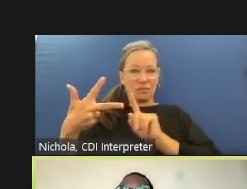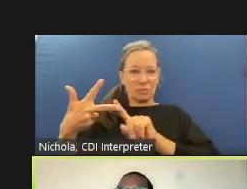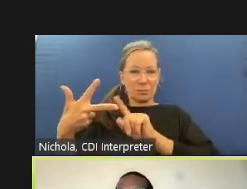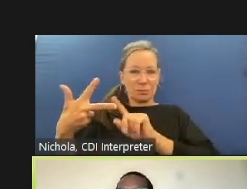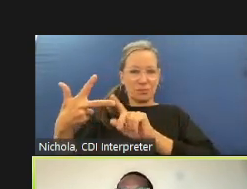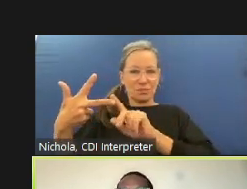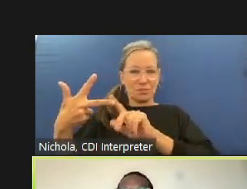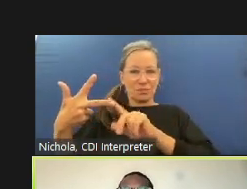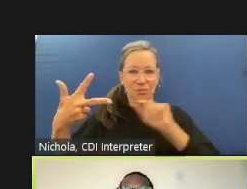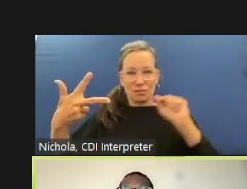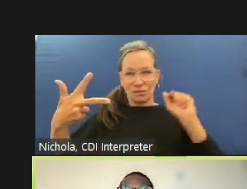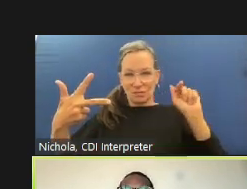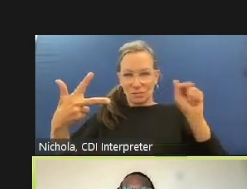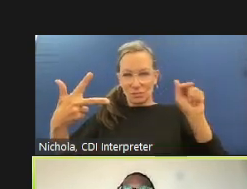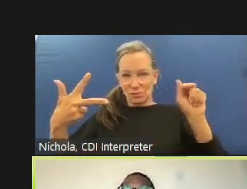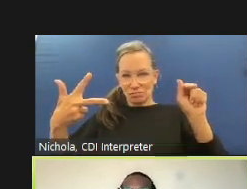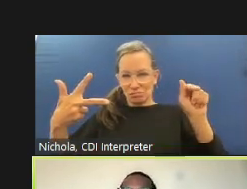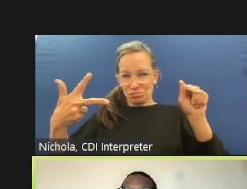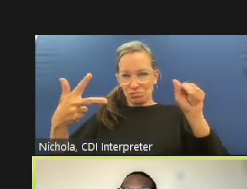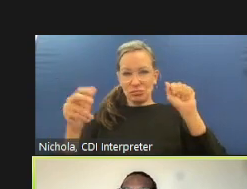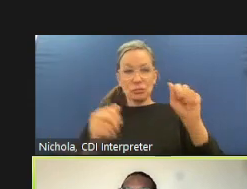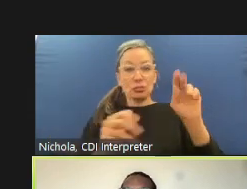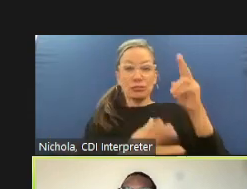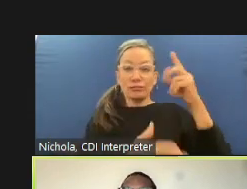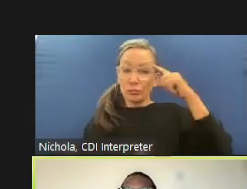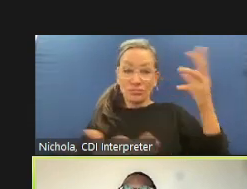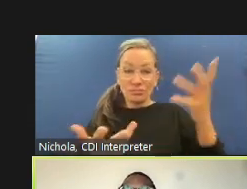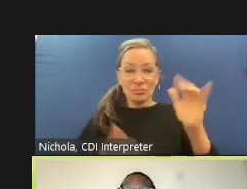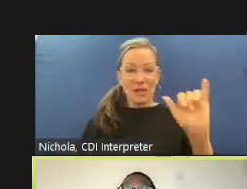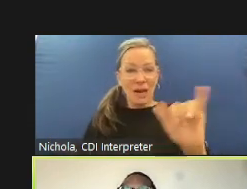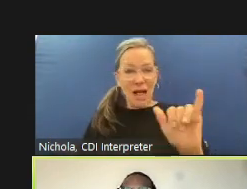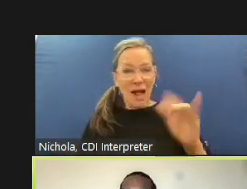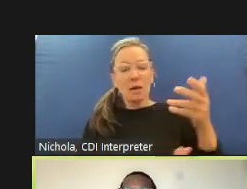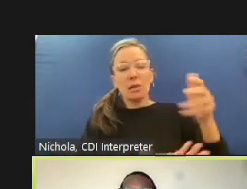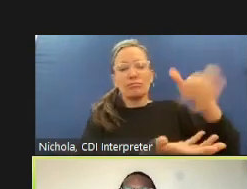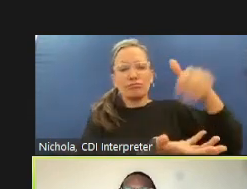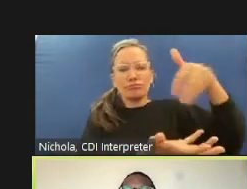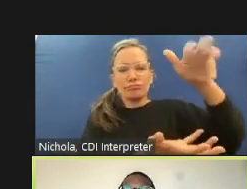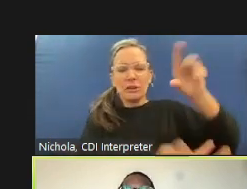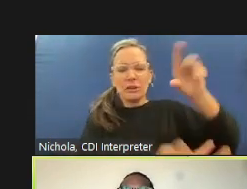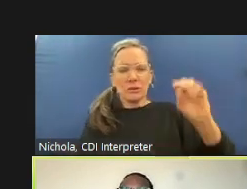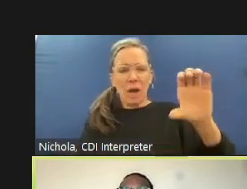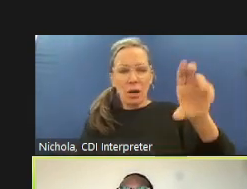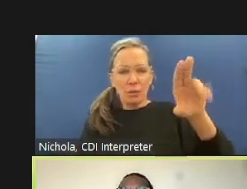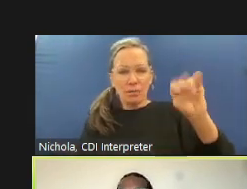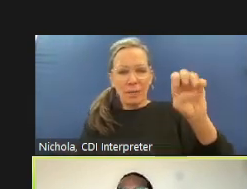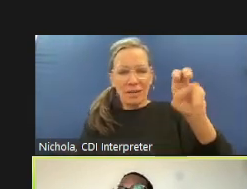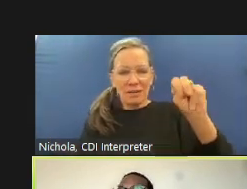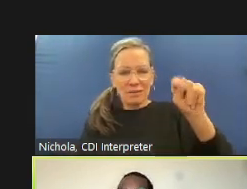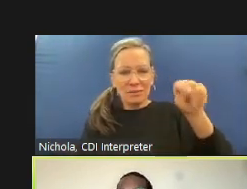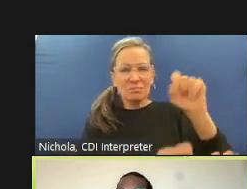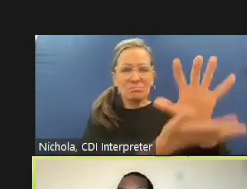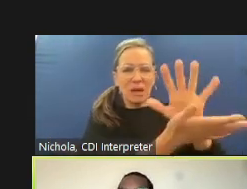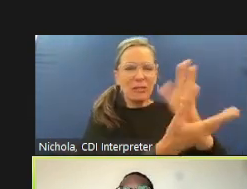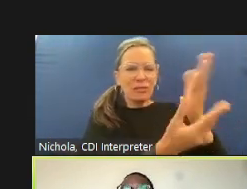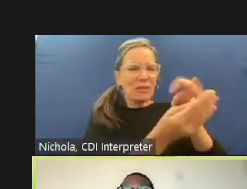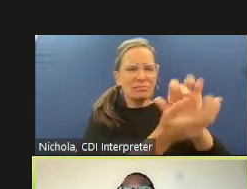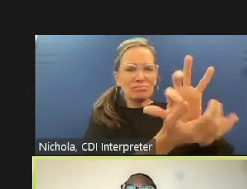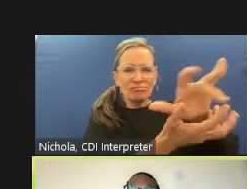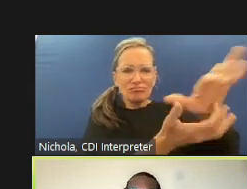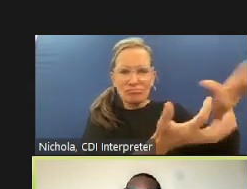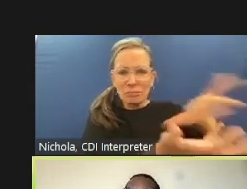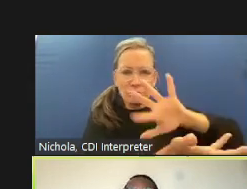documents that are in the possession of or under control of a person or officer